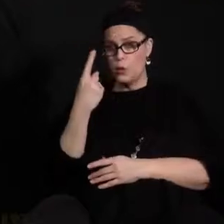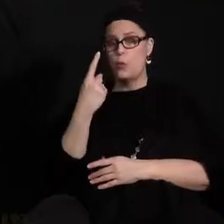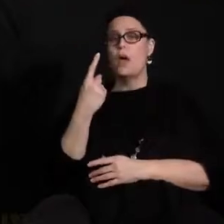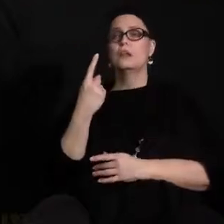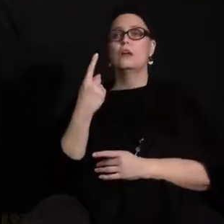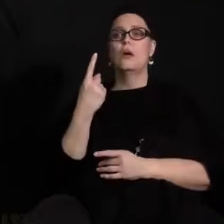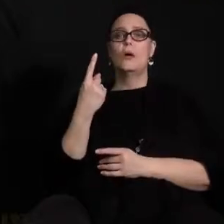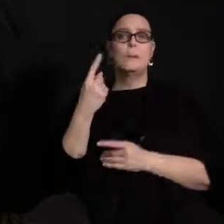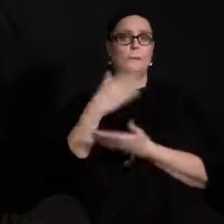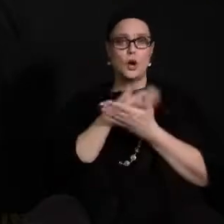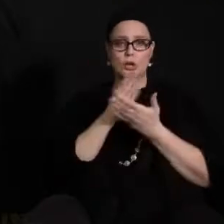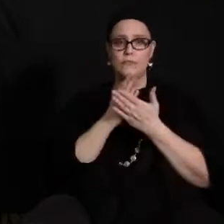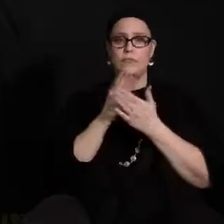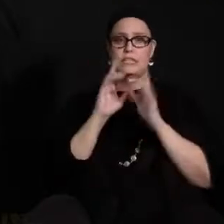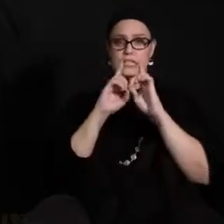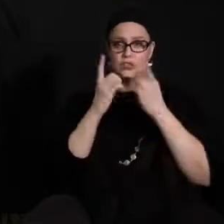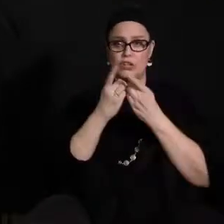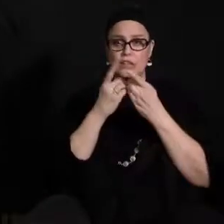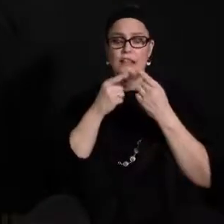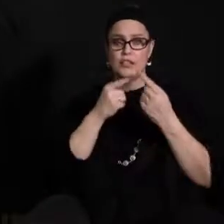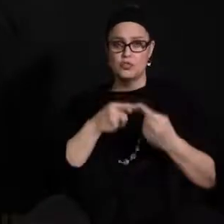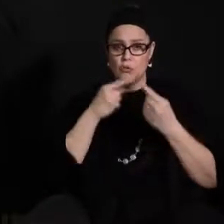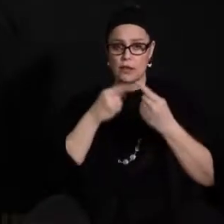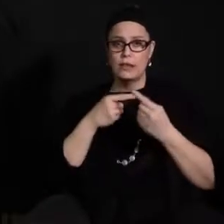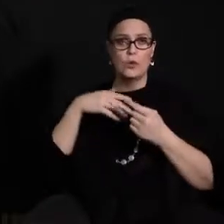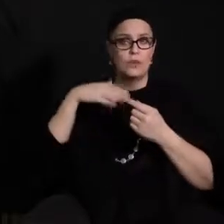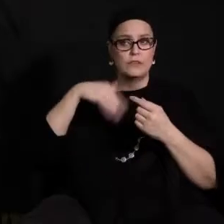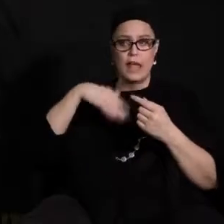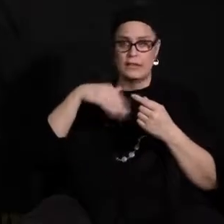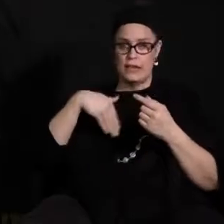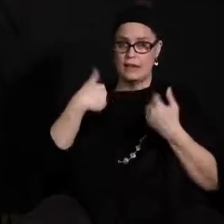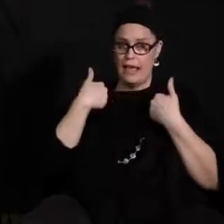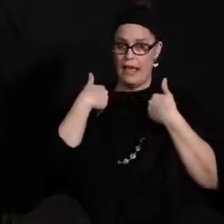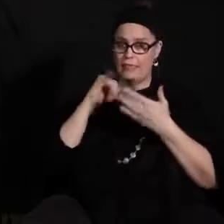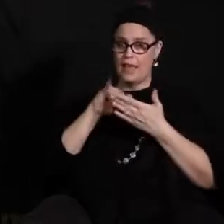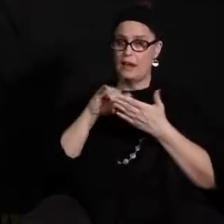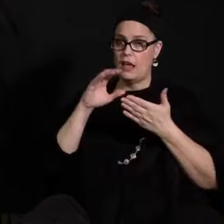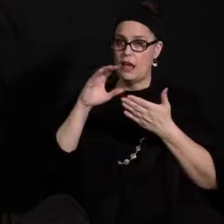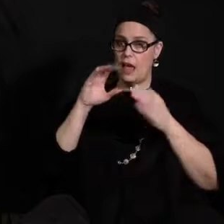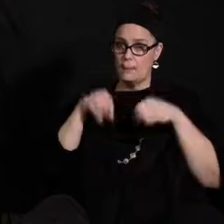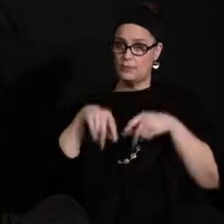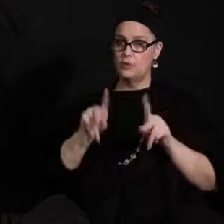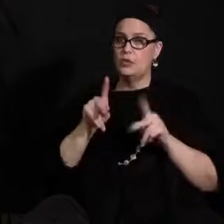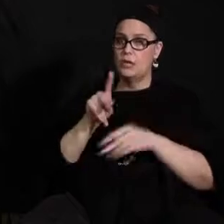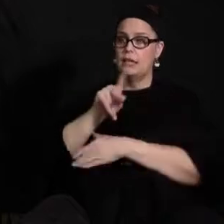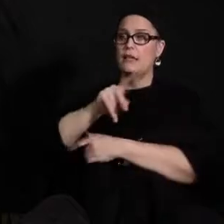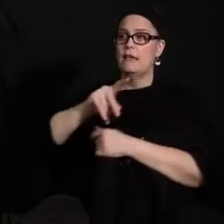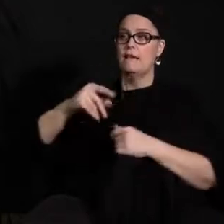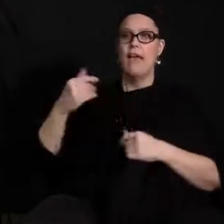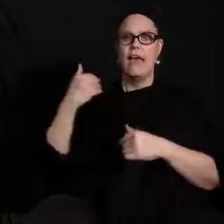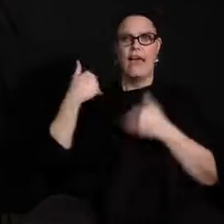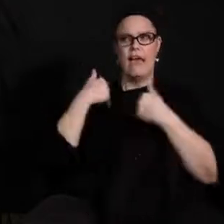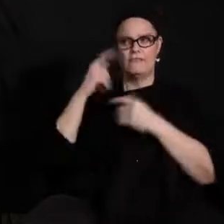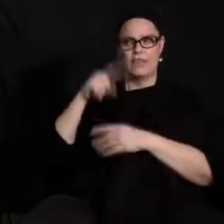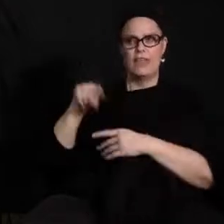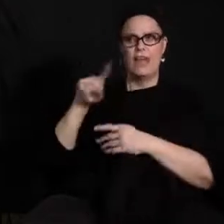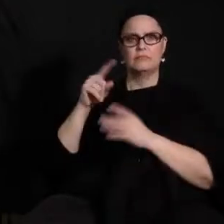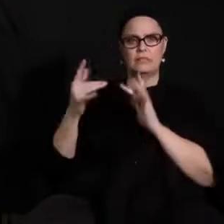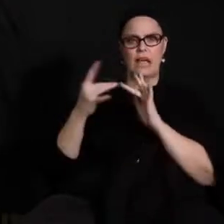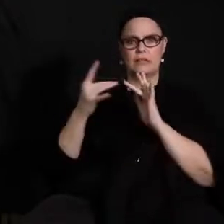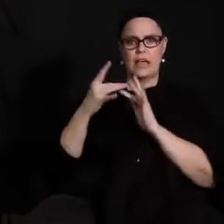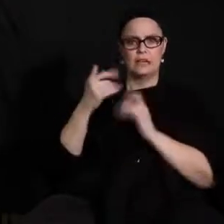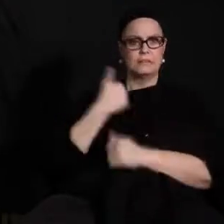a part of the district who is struggling who hasn't had that opportunity please have them get a hold of have them get a hold of so mary langworthy